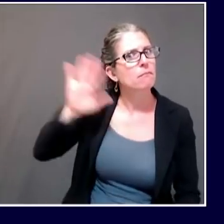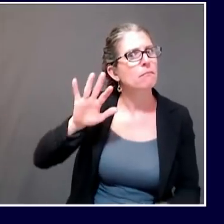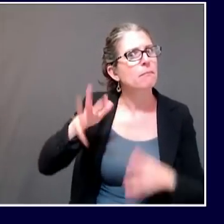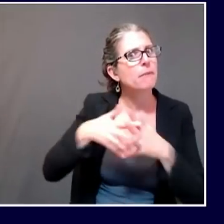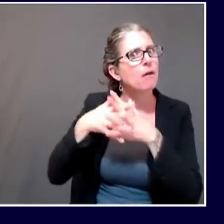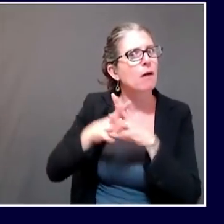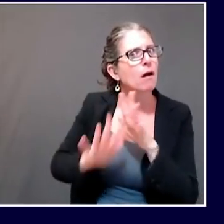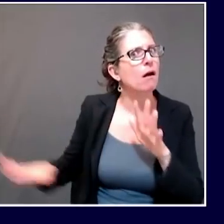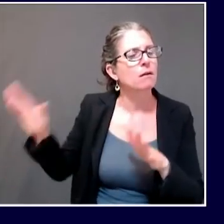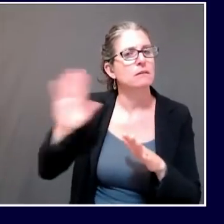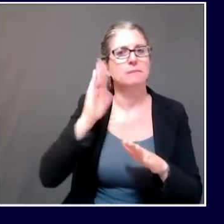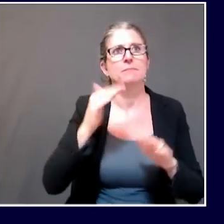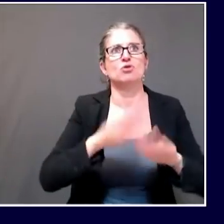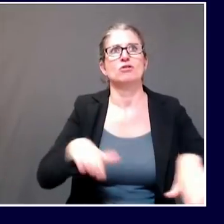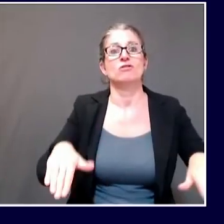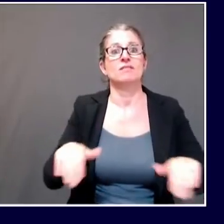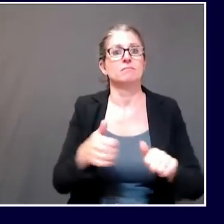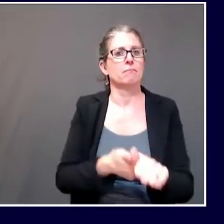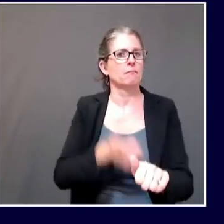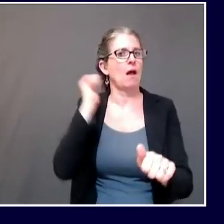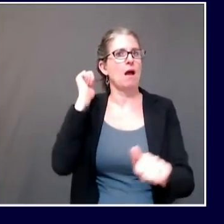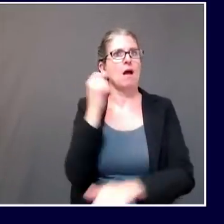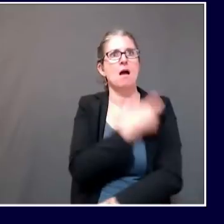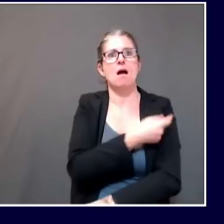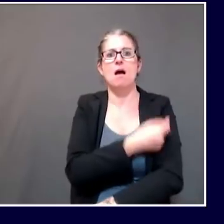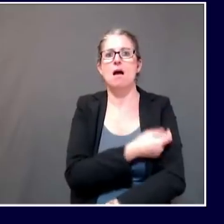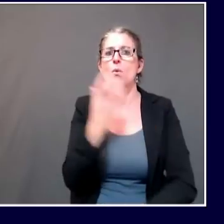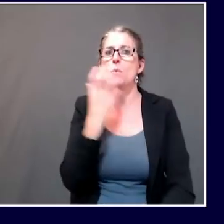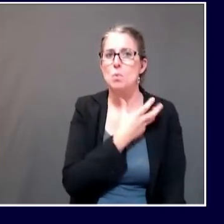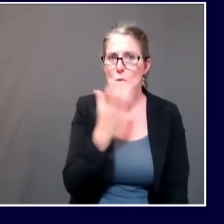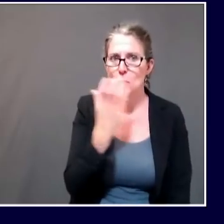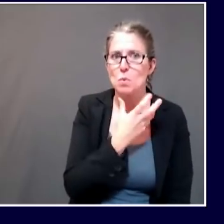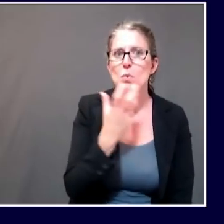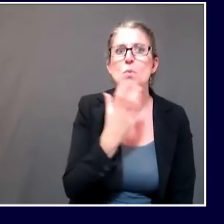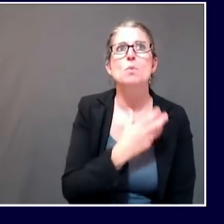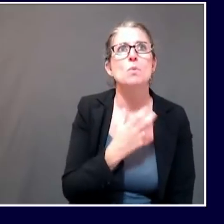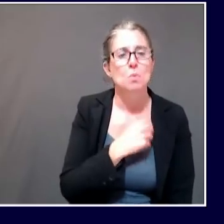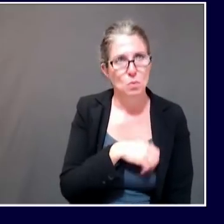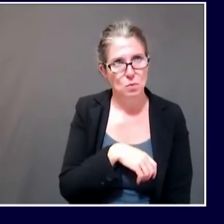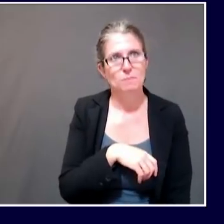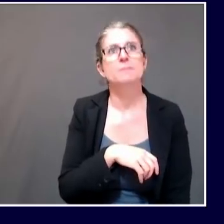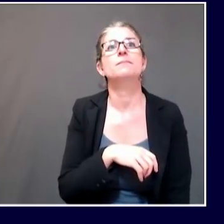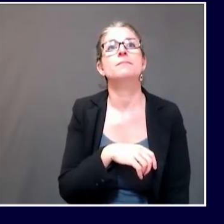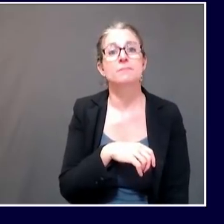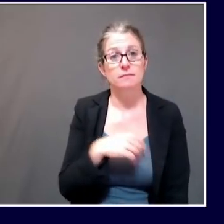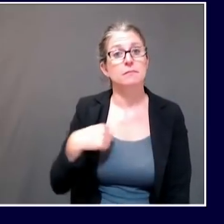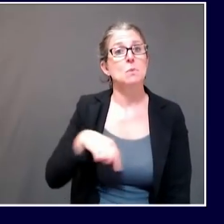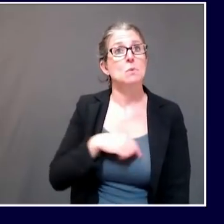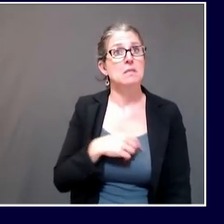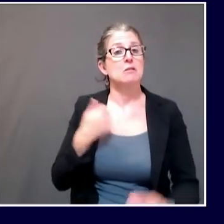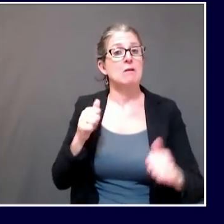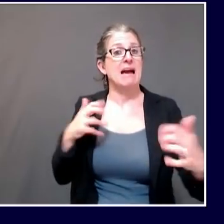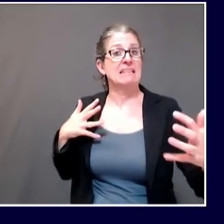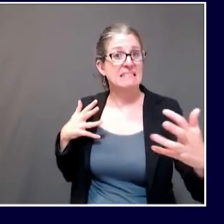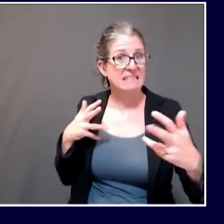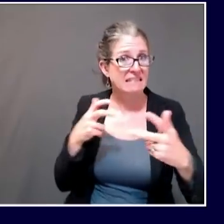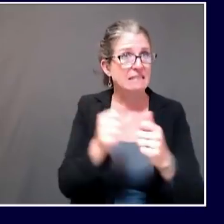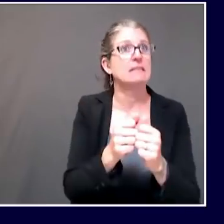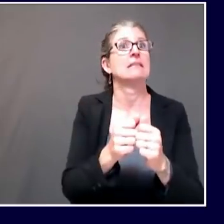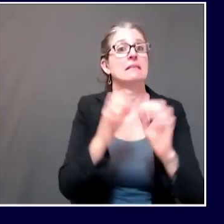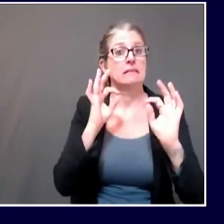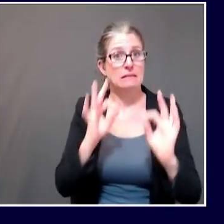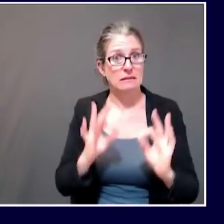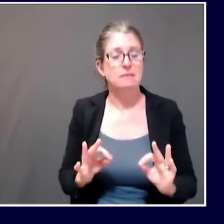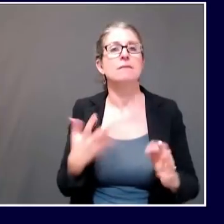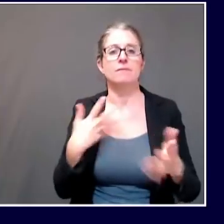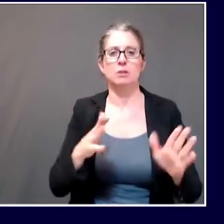fell off. Going into the, the catch-up clinics, what we saw in the data was that although there was a drop